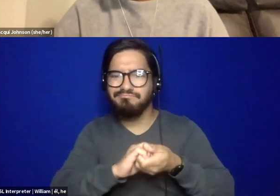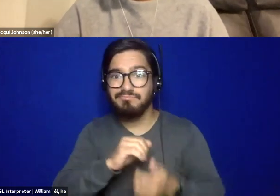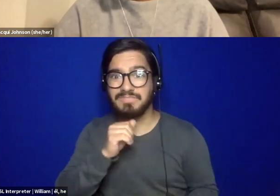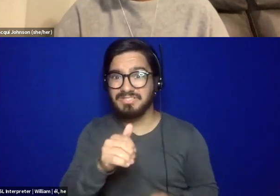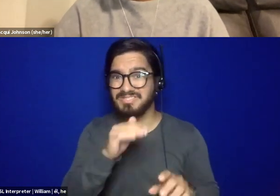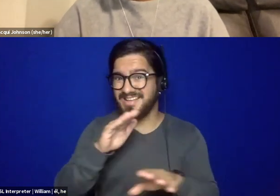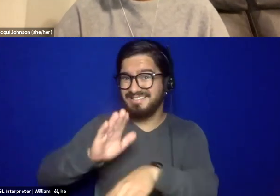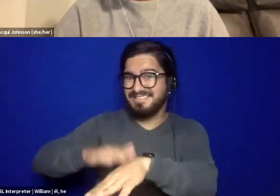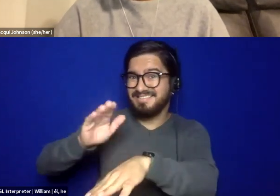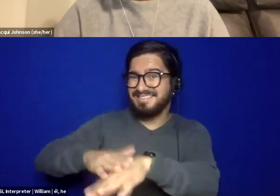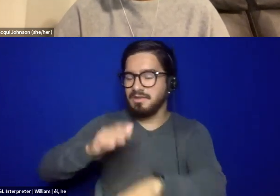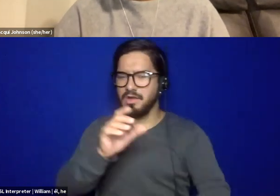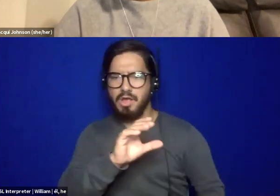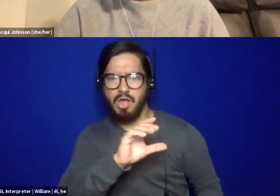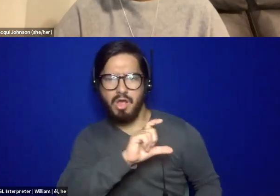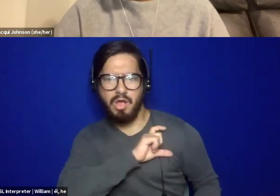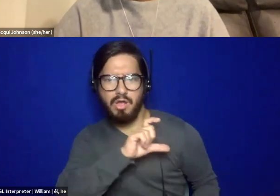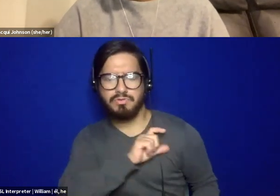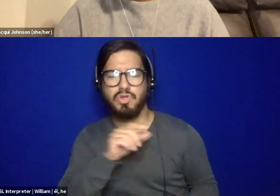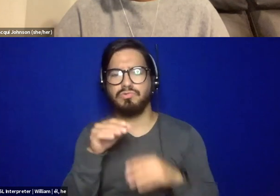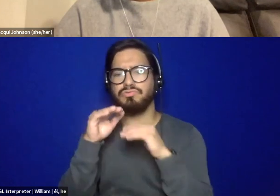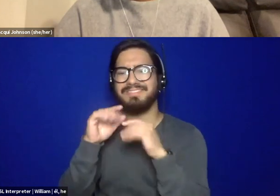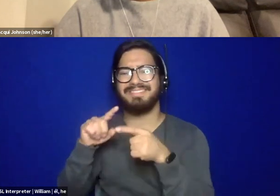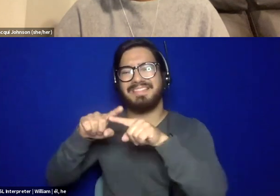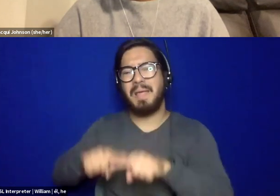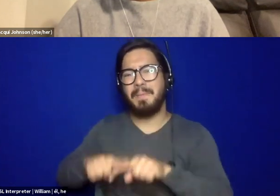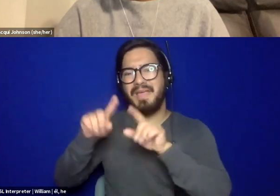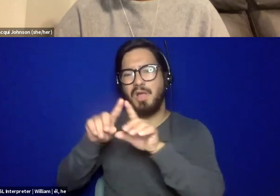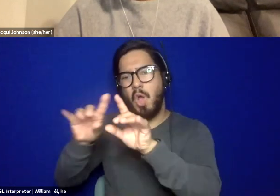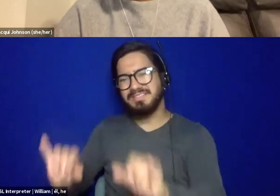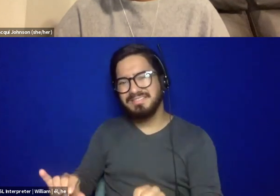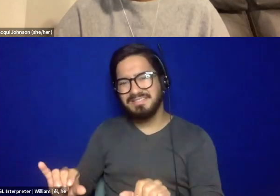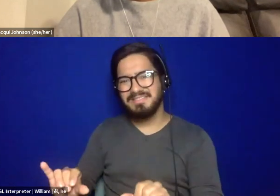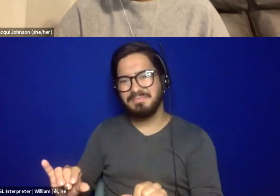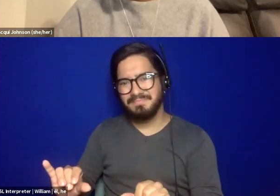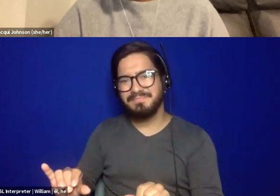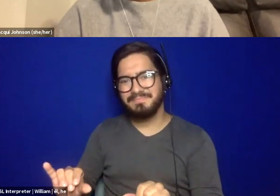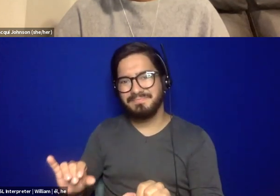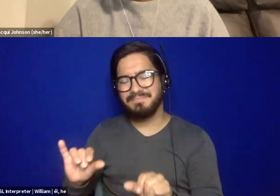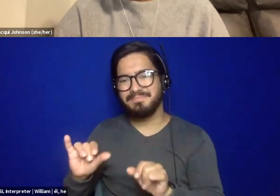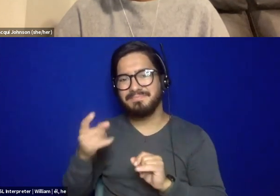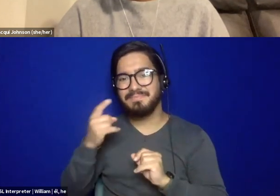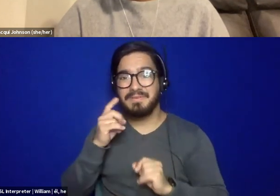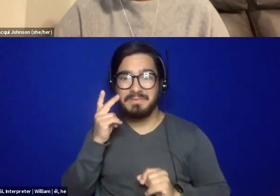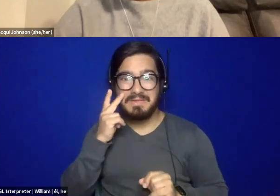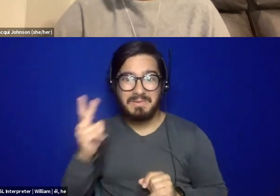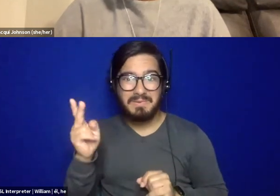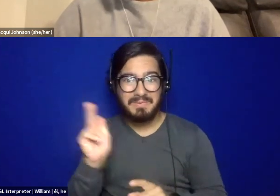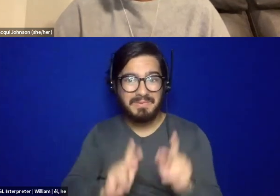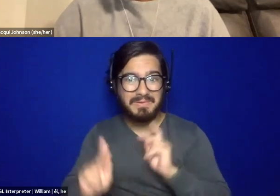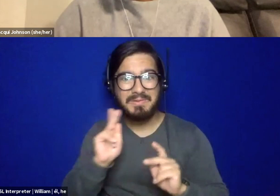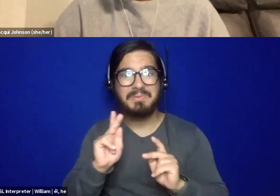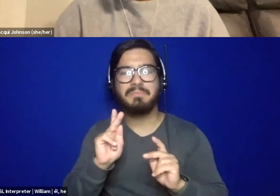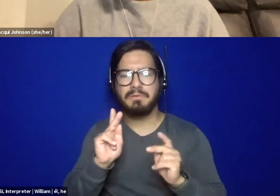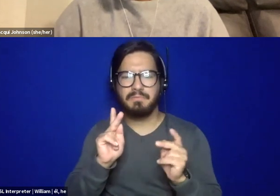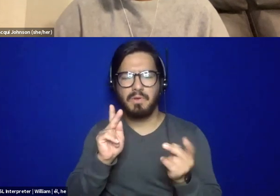rely on a court system and not, um, look to people who will most definitely punish us to come in and try to figure out